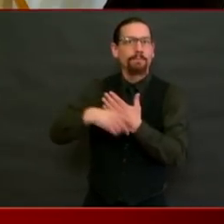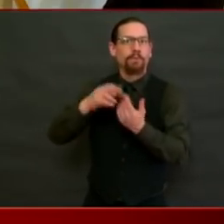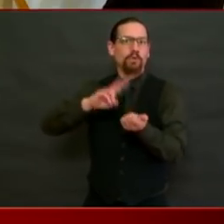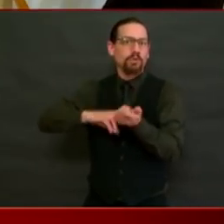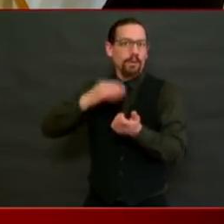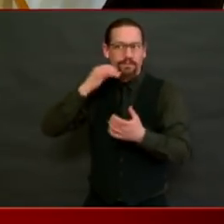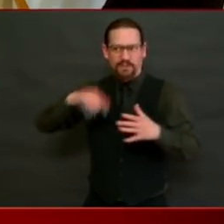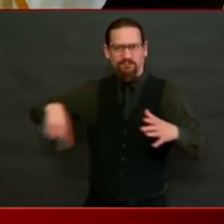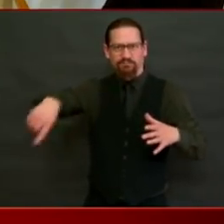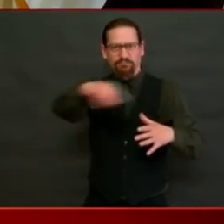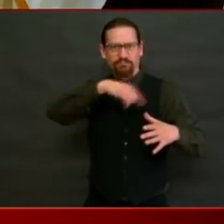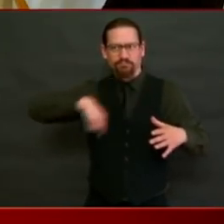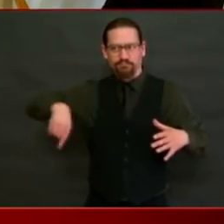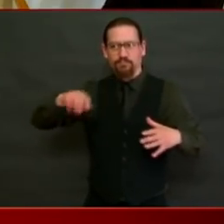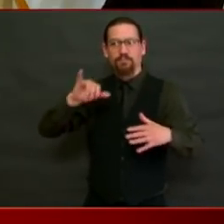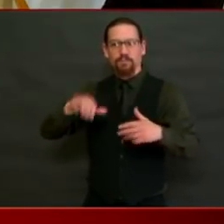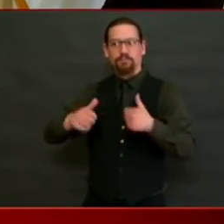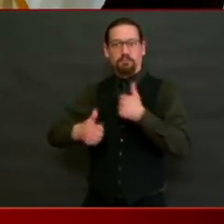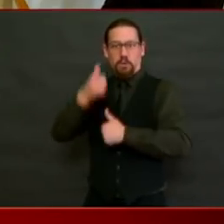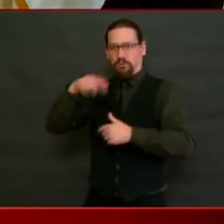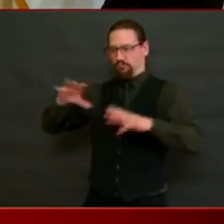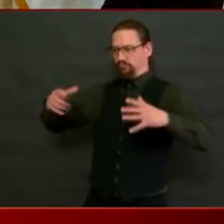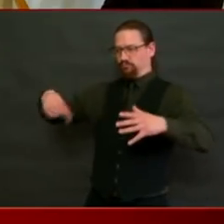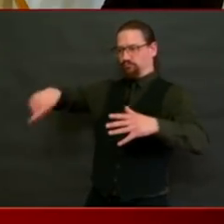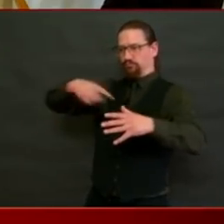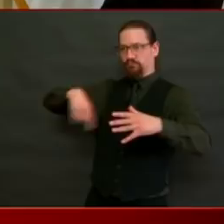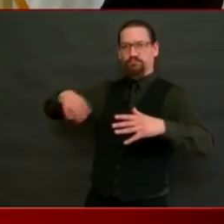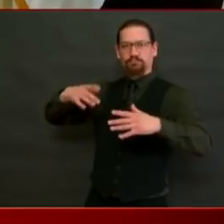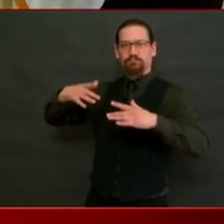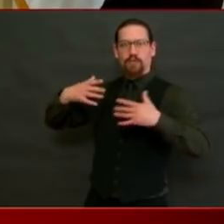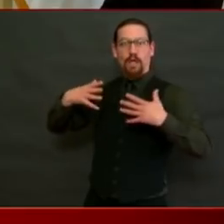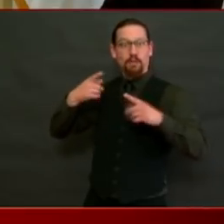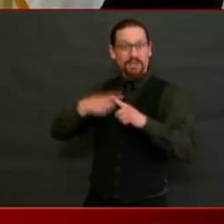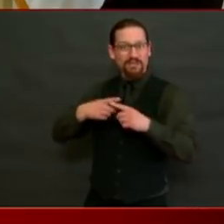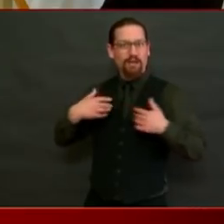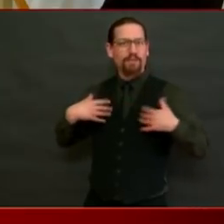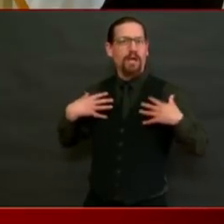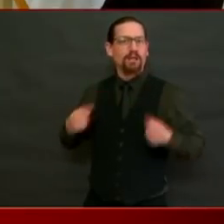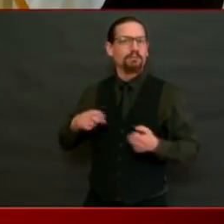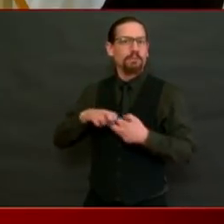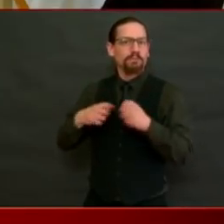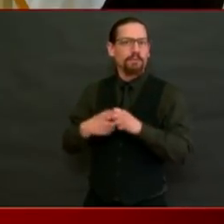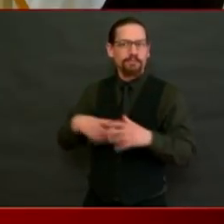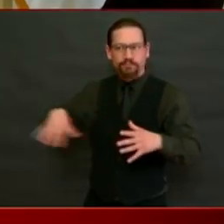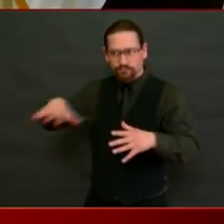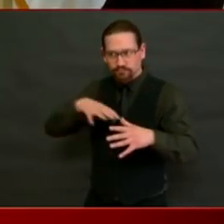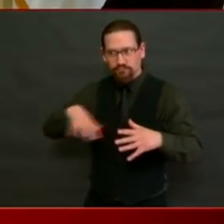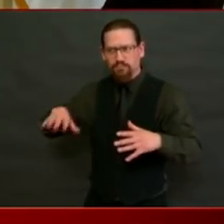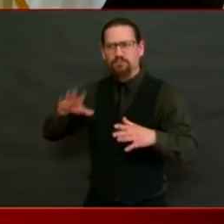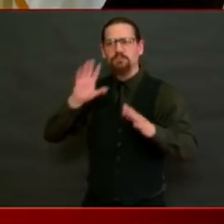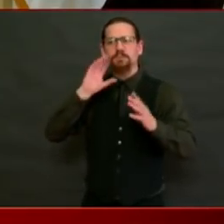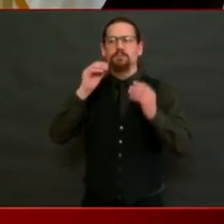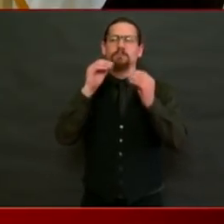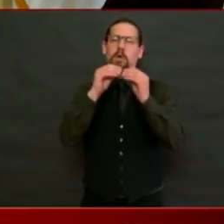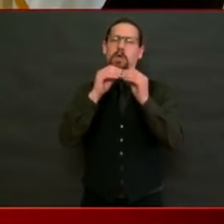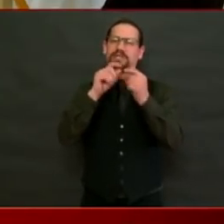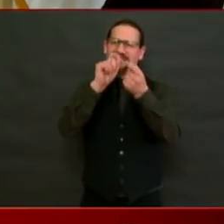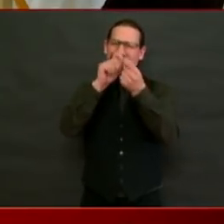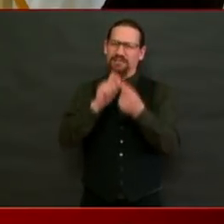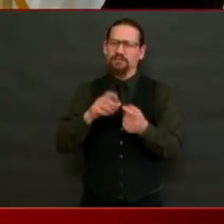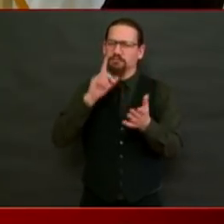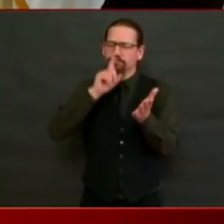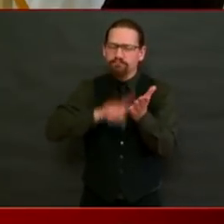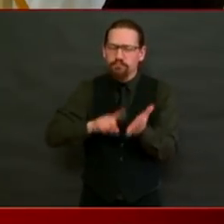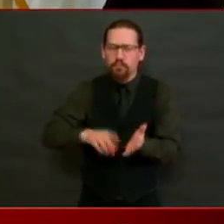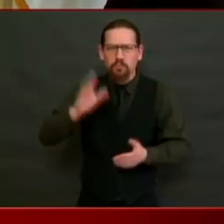medical conditions, and we can continue to provide more details on that. Brian Amaral asked, did the